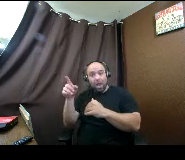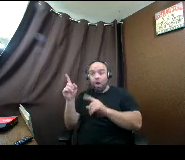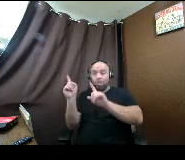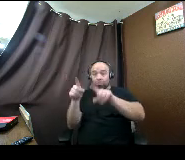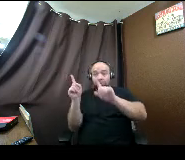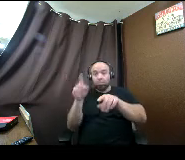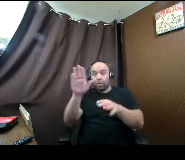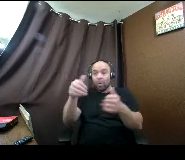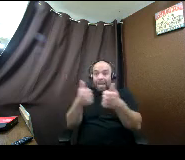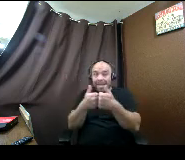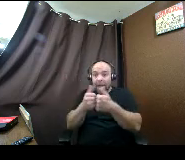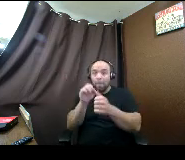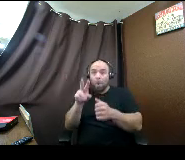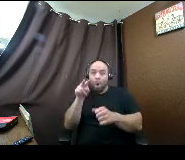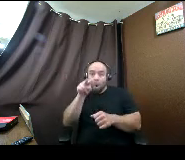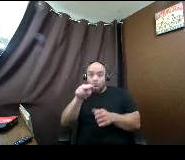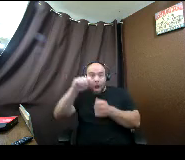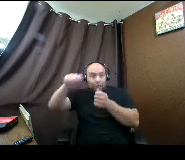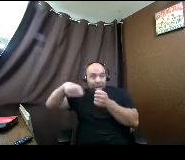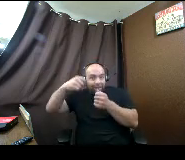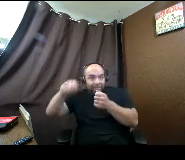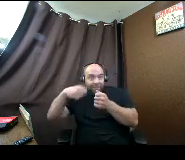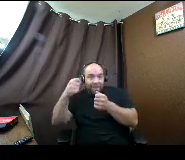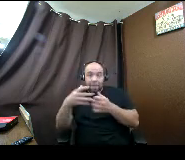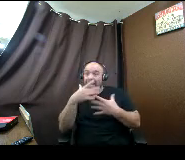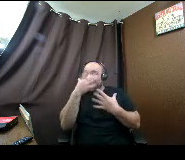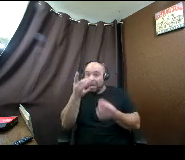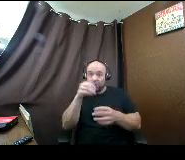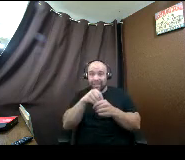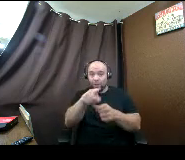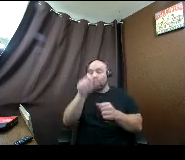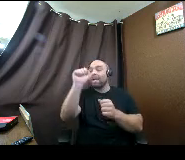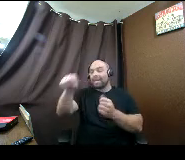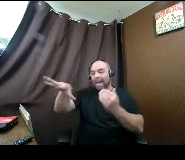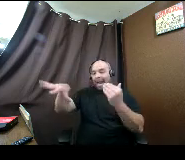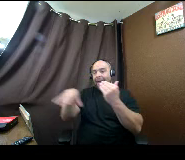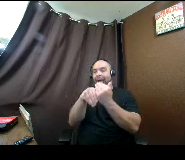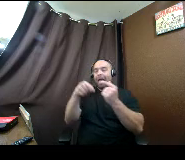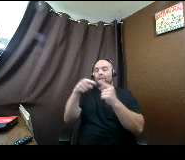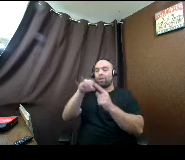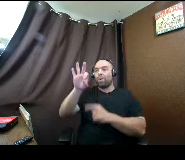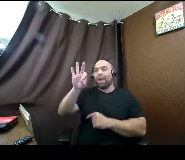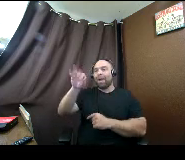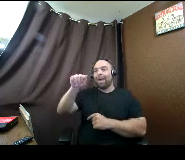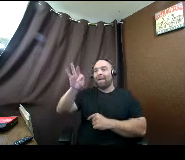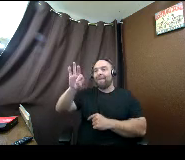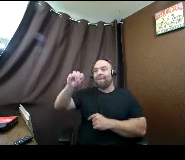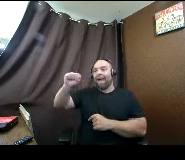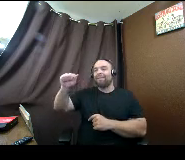games right now watching your film. and they're interested in you, can already add them to the. FASFA or to the FASFA I mean.